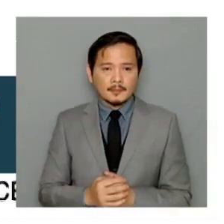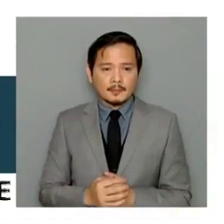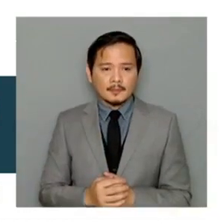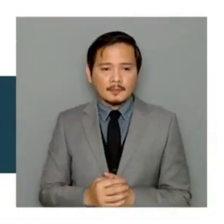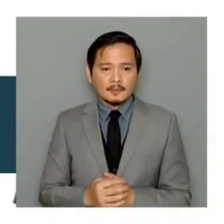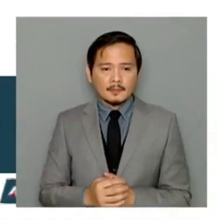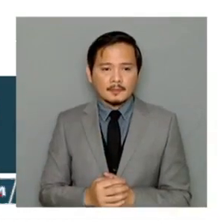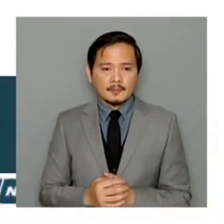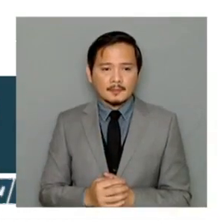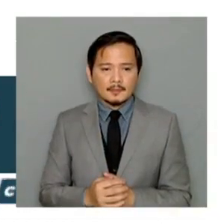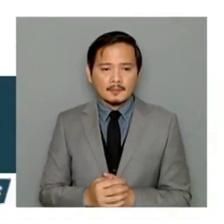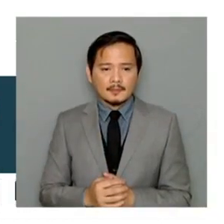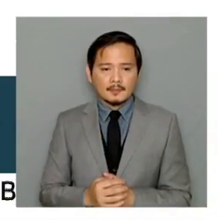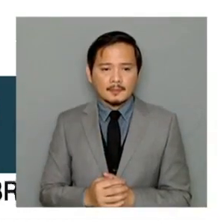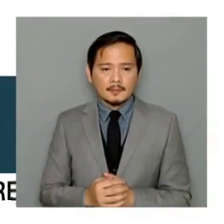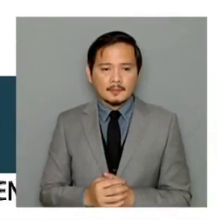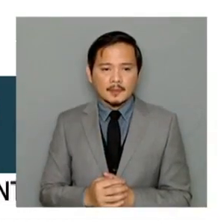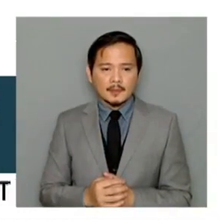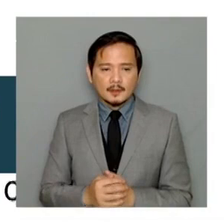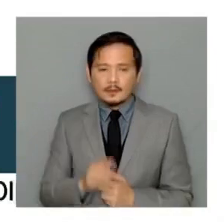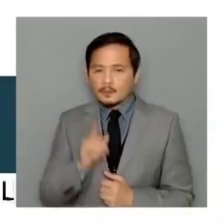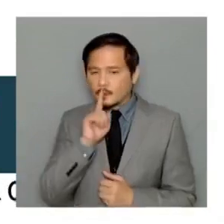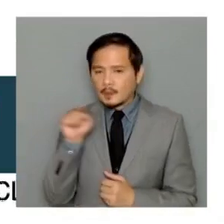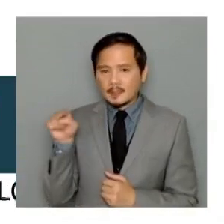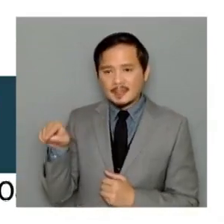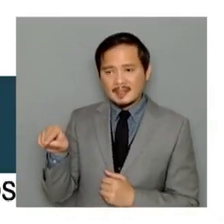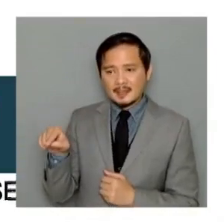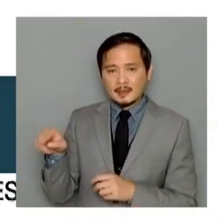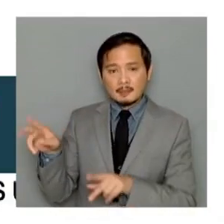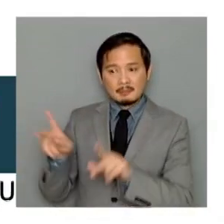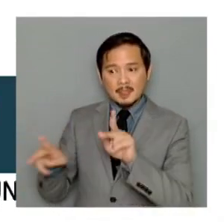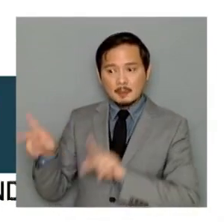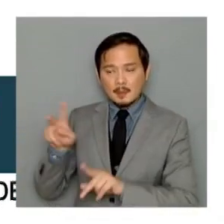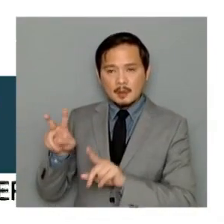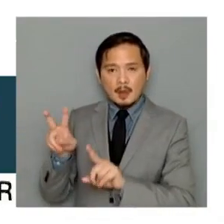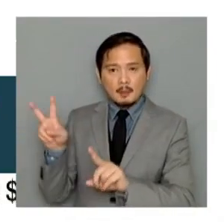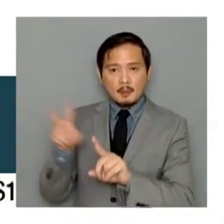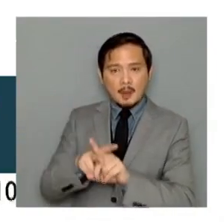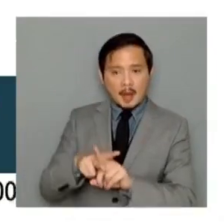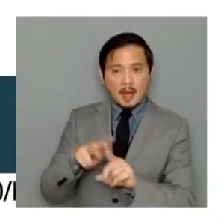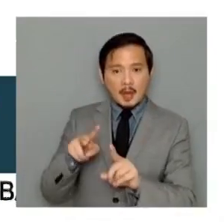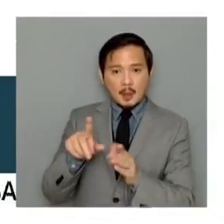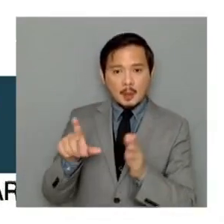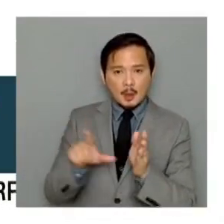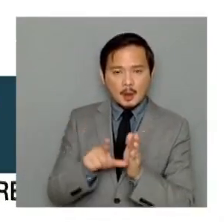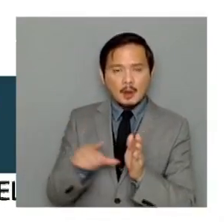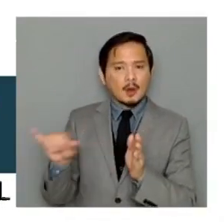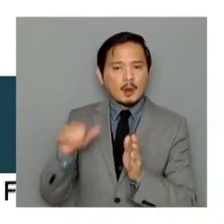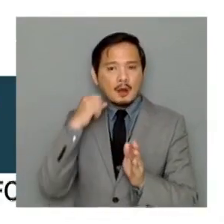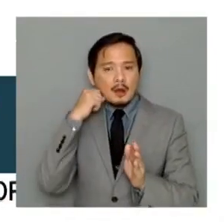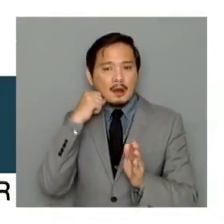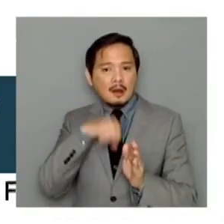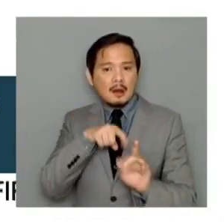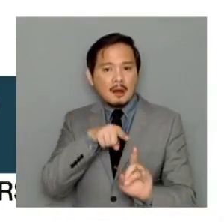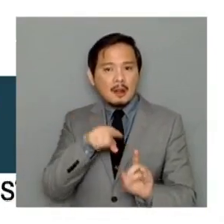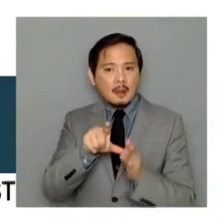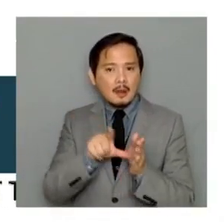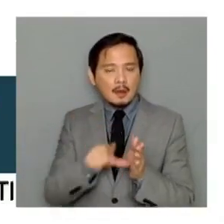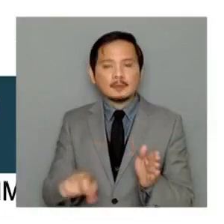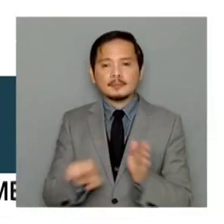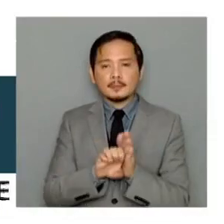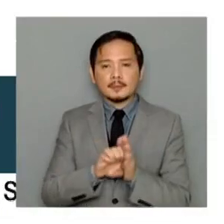implementing the laws who are also violating the laws, like the issuance of ECC.